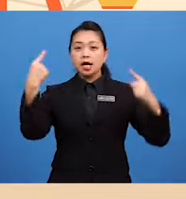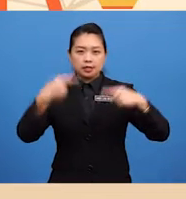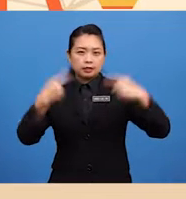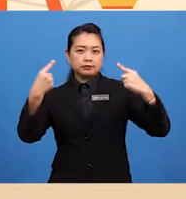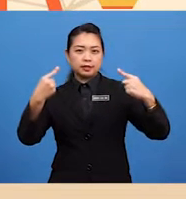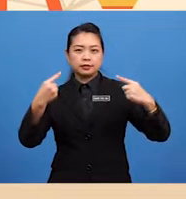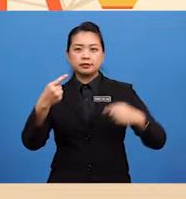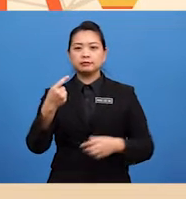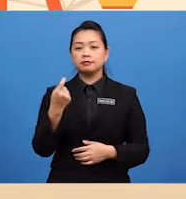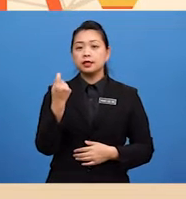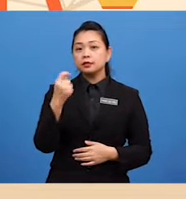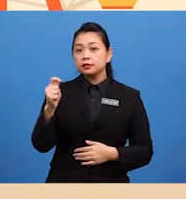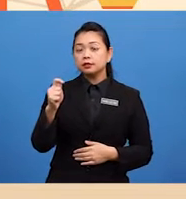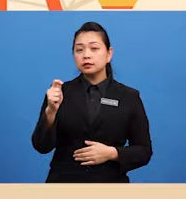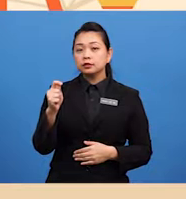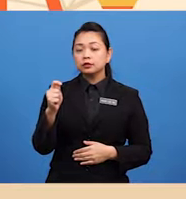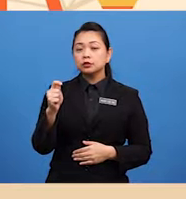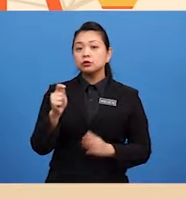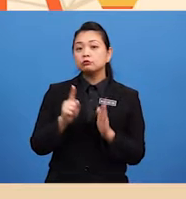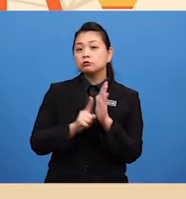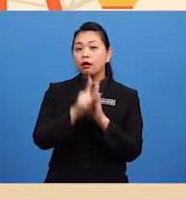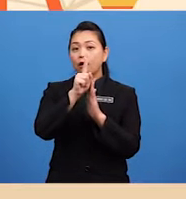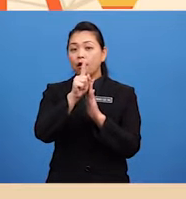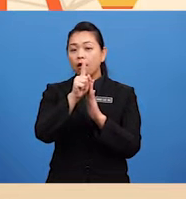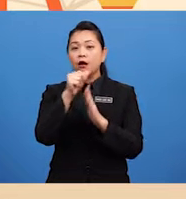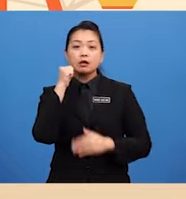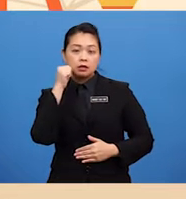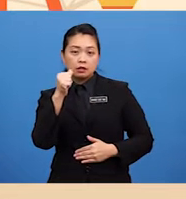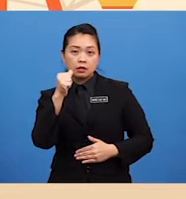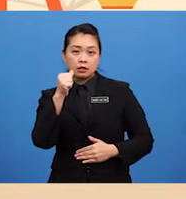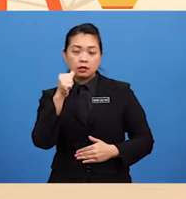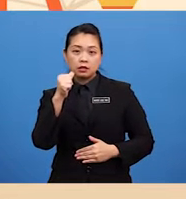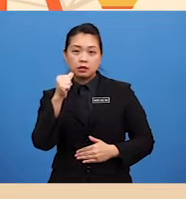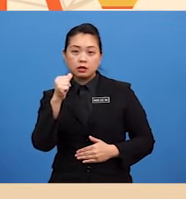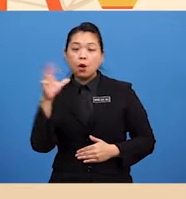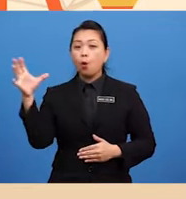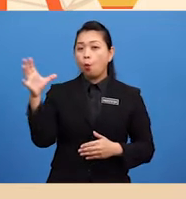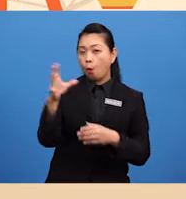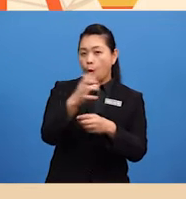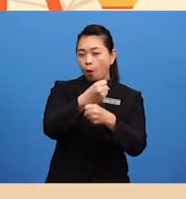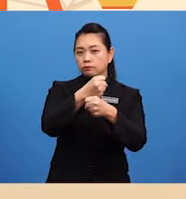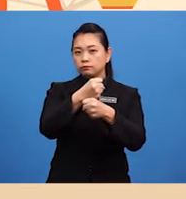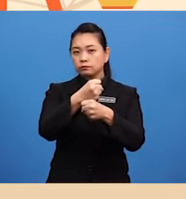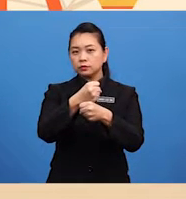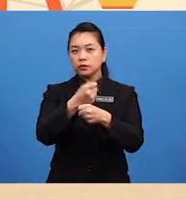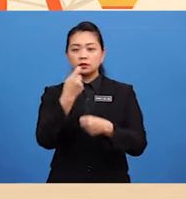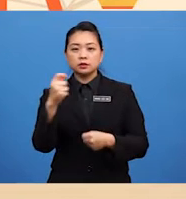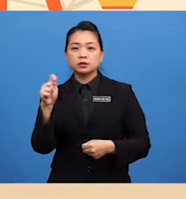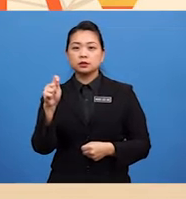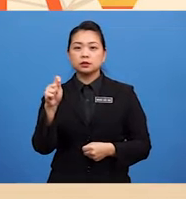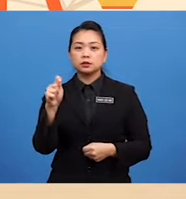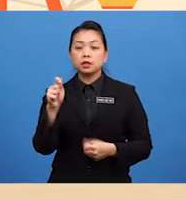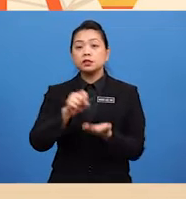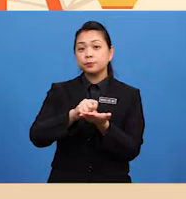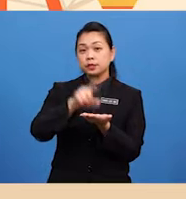Fill In The Blank Tall Girl Won The Most Fill In The Blank Expensive